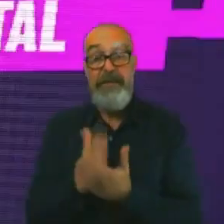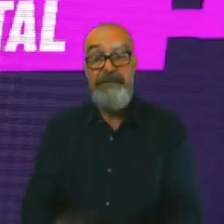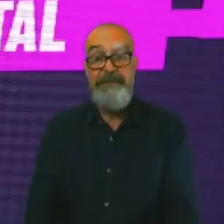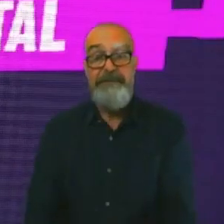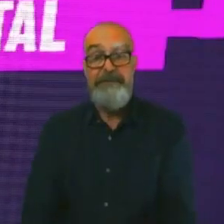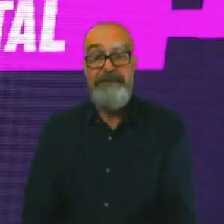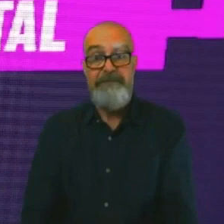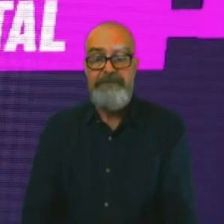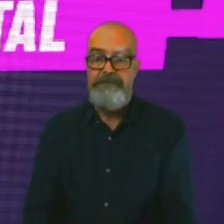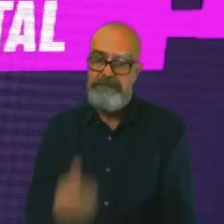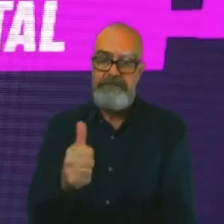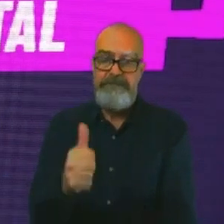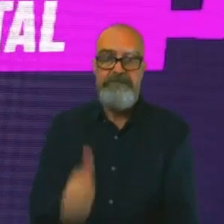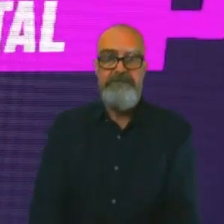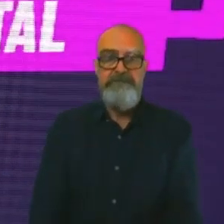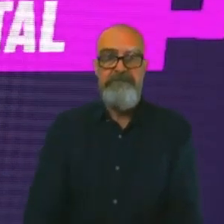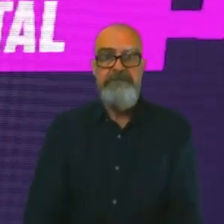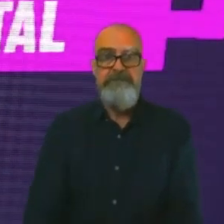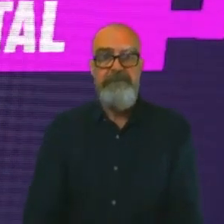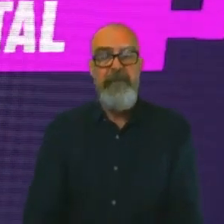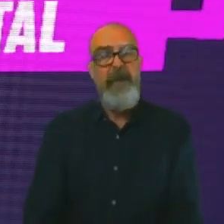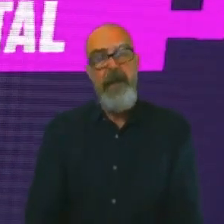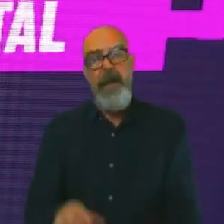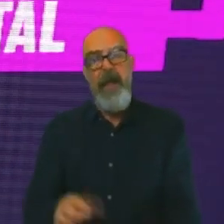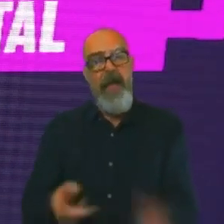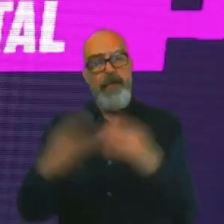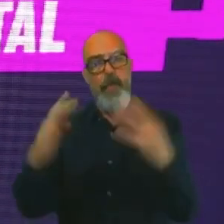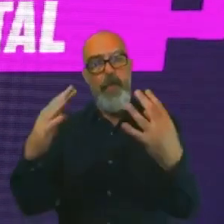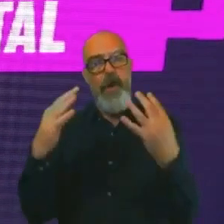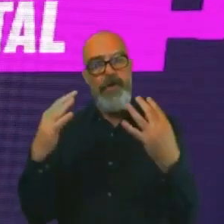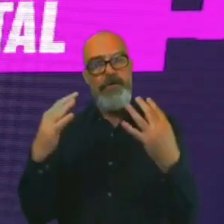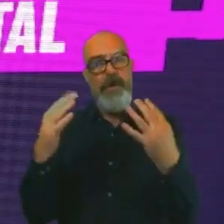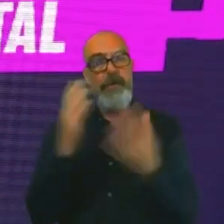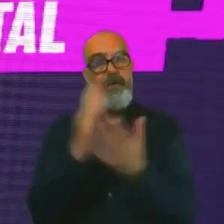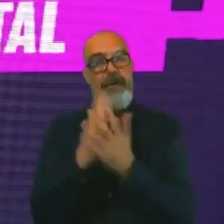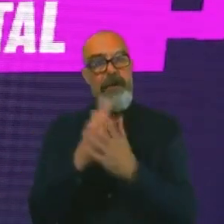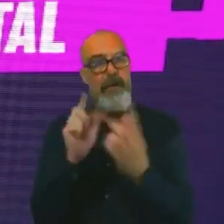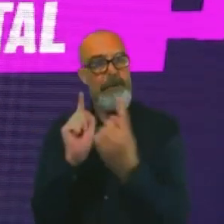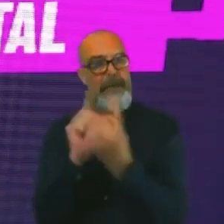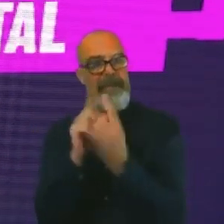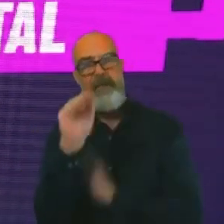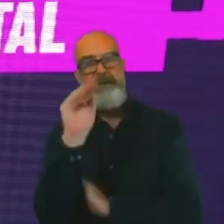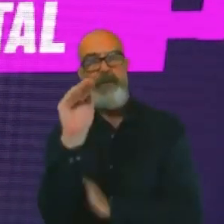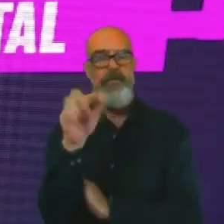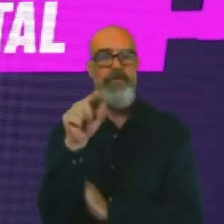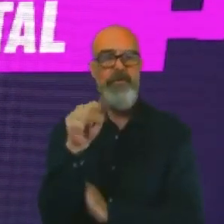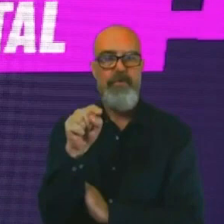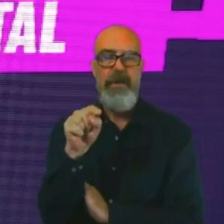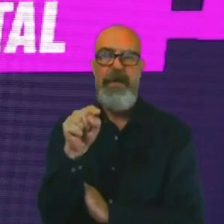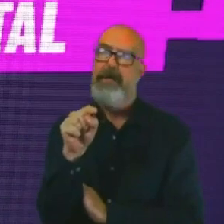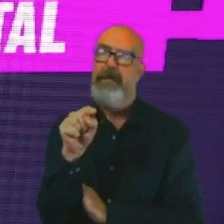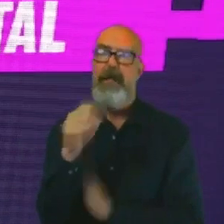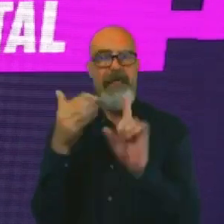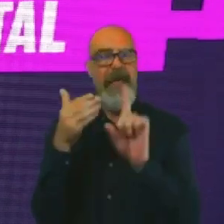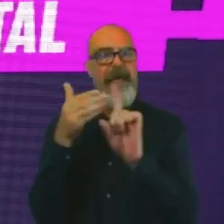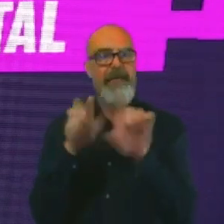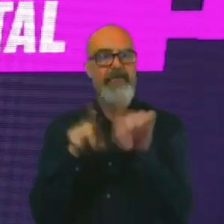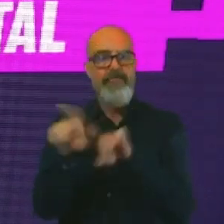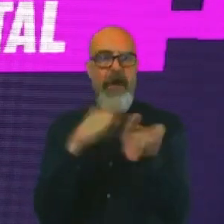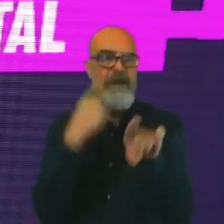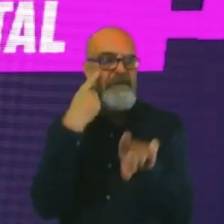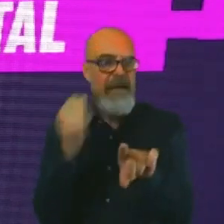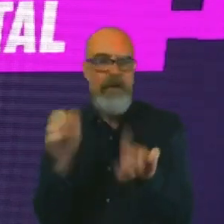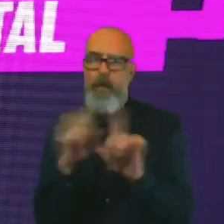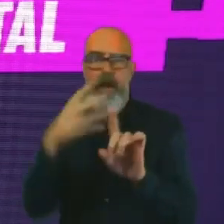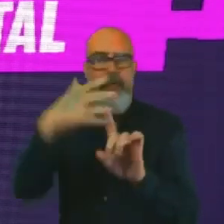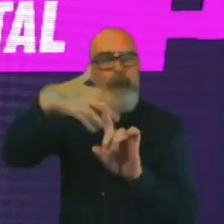And for anybody that's watching, you know, Meet the Future You, it's all about finding, you know, what goes on behind the scenes. But when you're at school and when you're